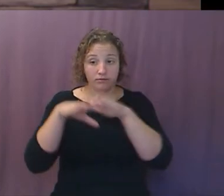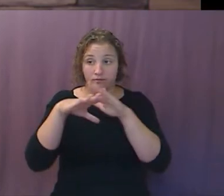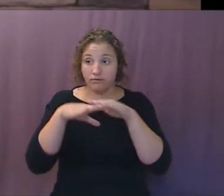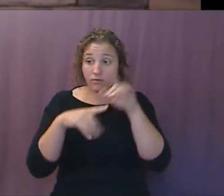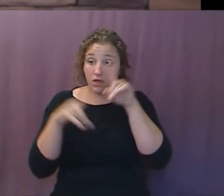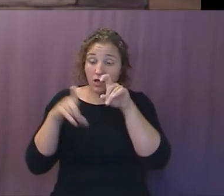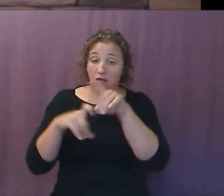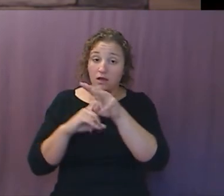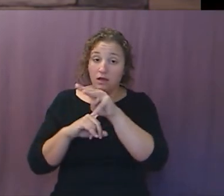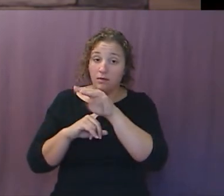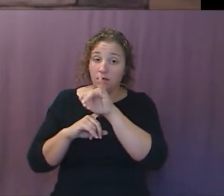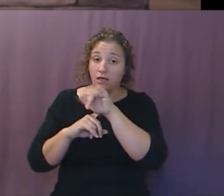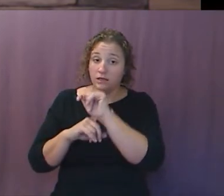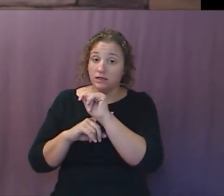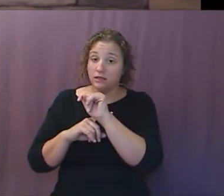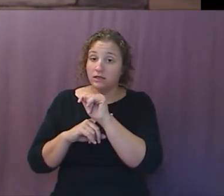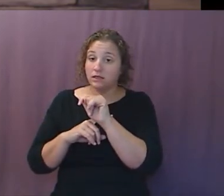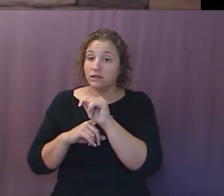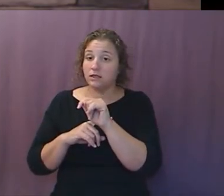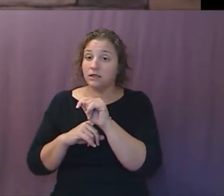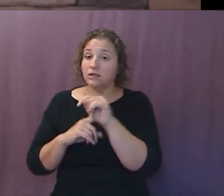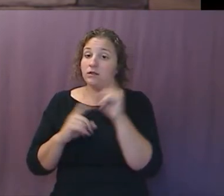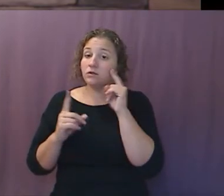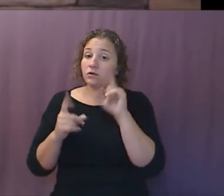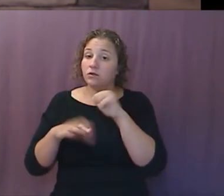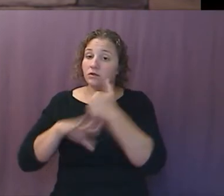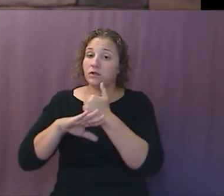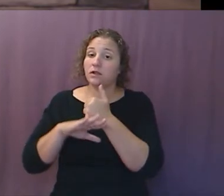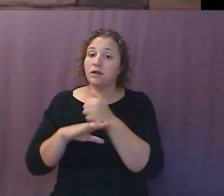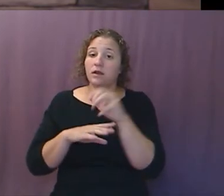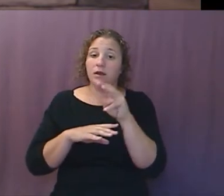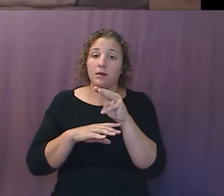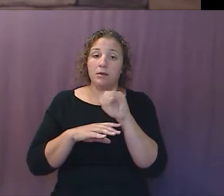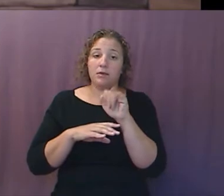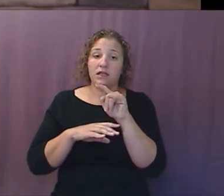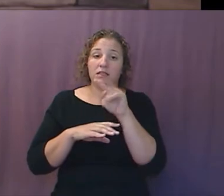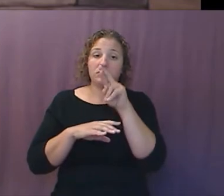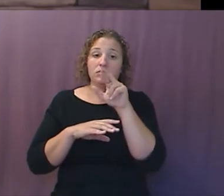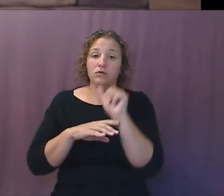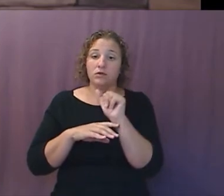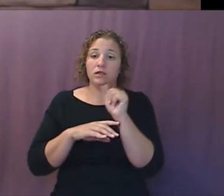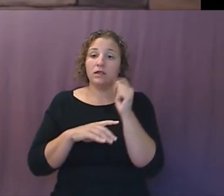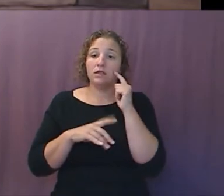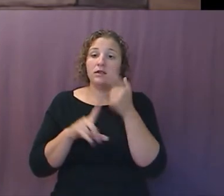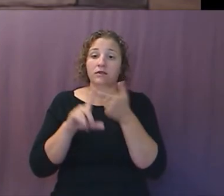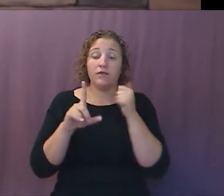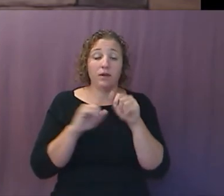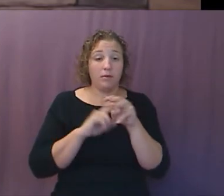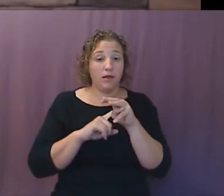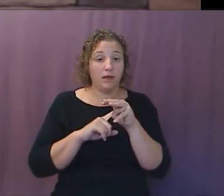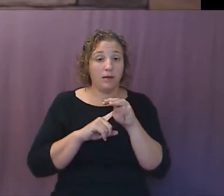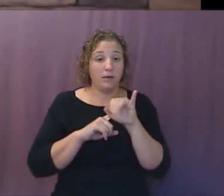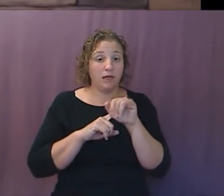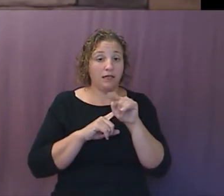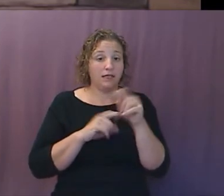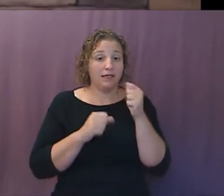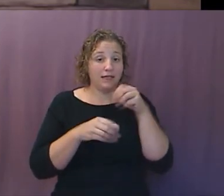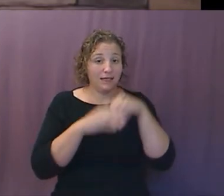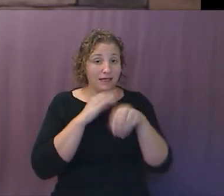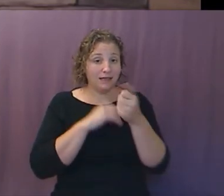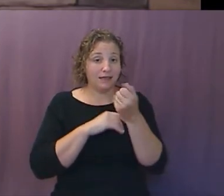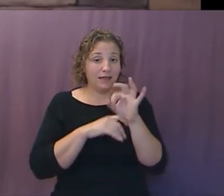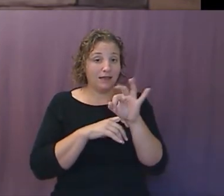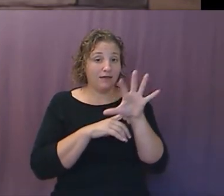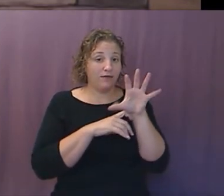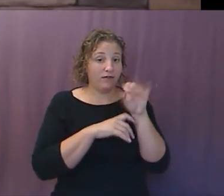essentially, this organization, Mitra. So that's where they're based out of. They came out of MIT in the 50s. Further on in the article,